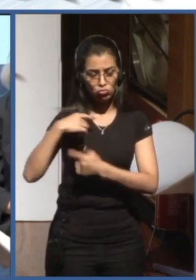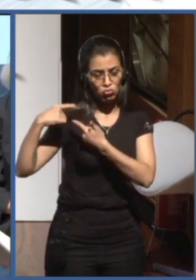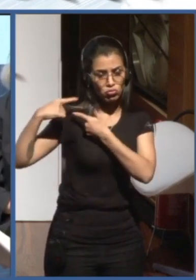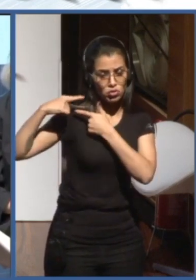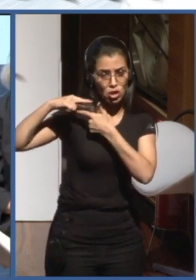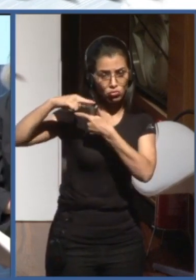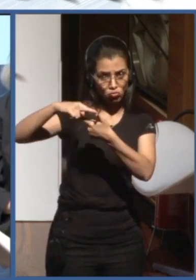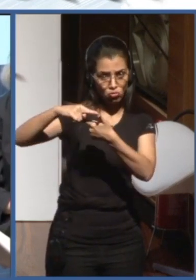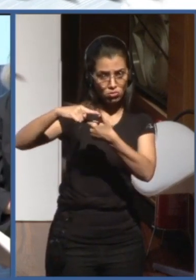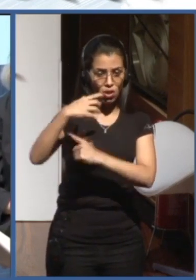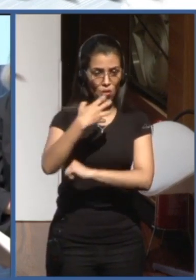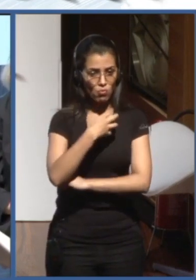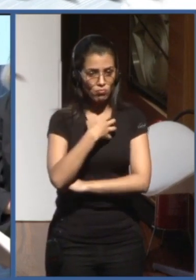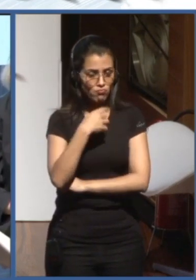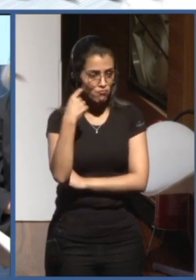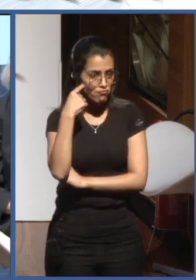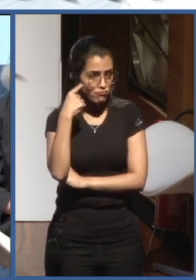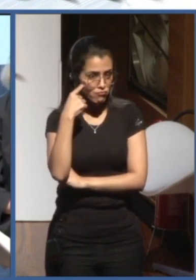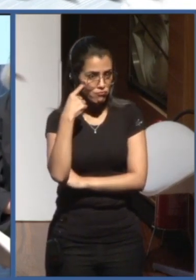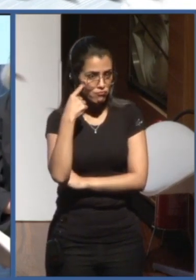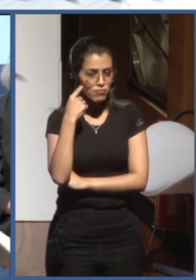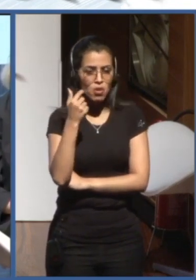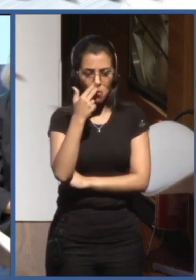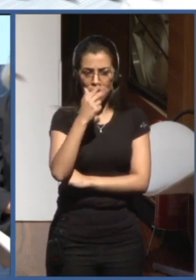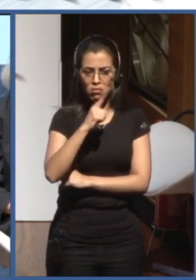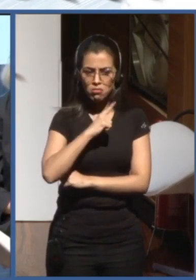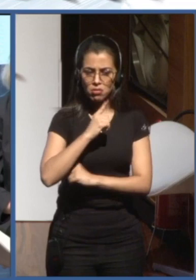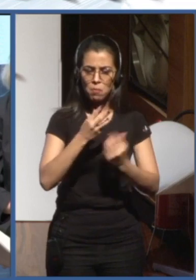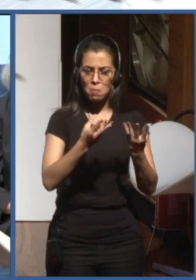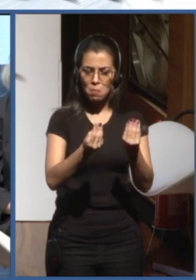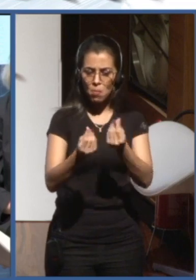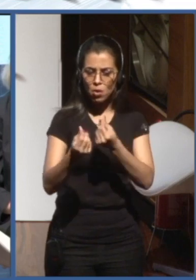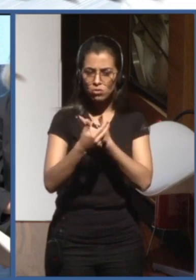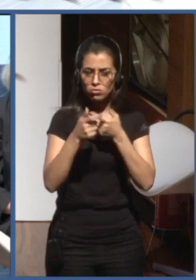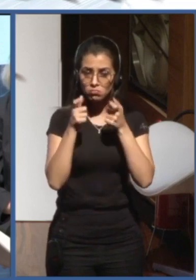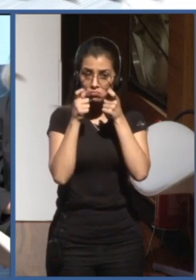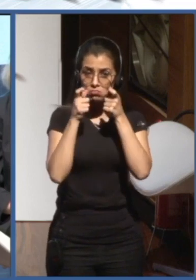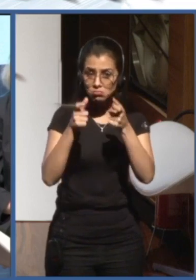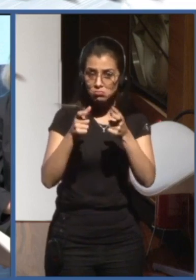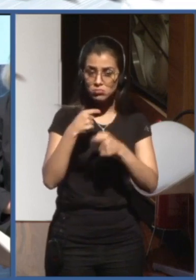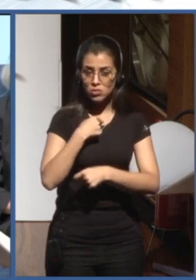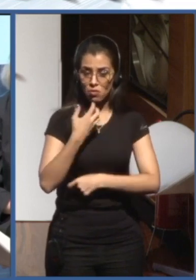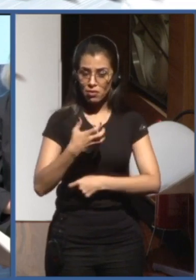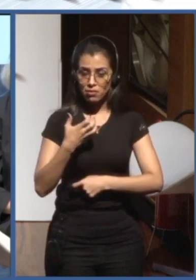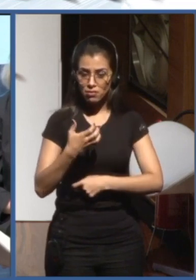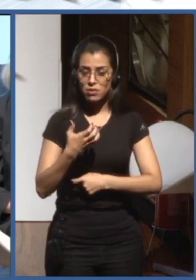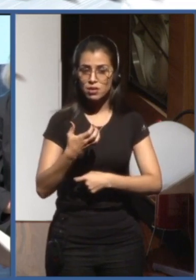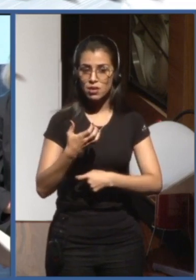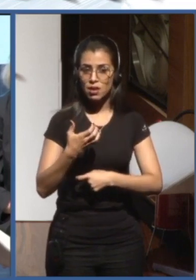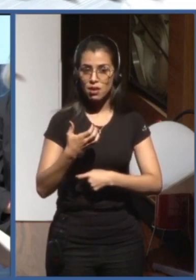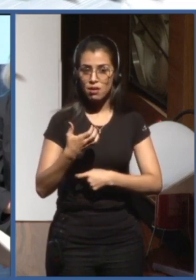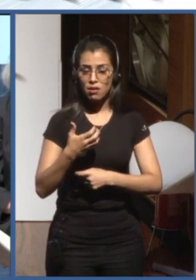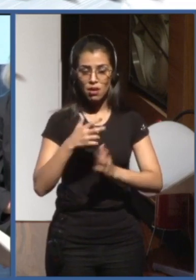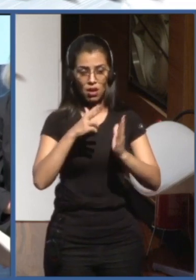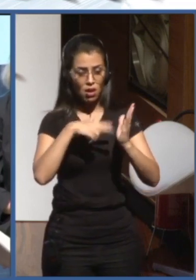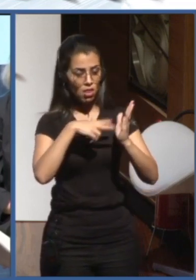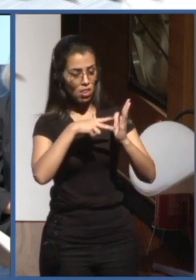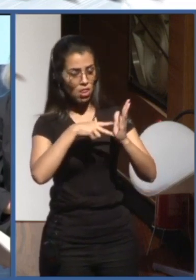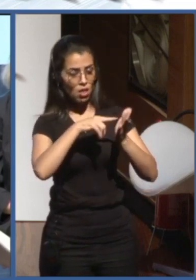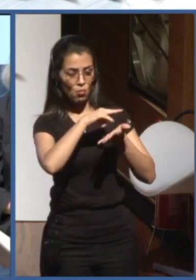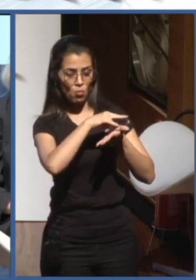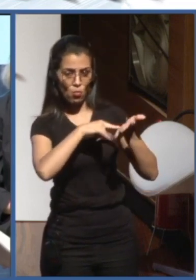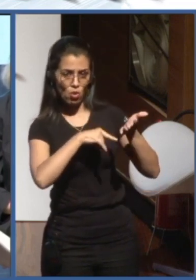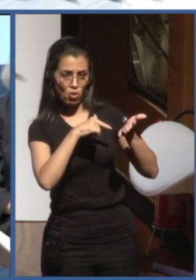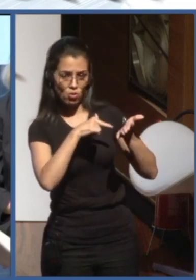very brilliant really i would be happy to to to read the final report tomorrow and i think that uh i i took three five